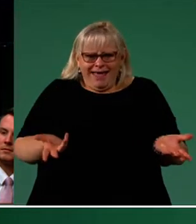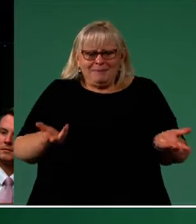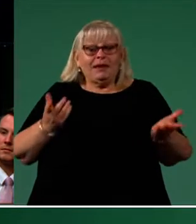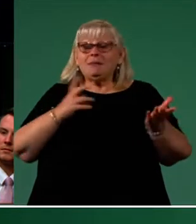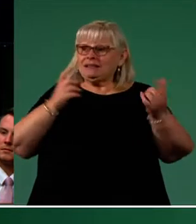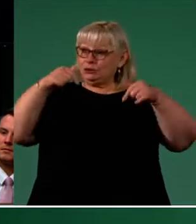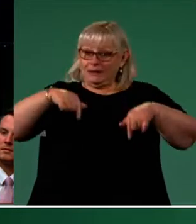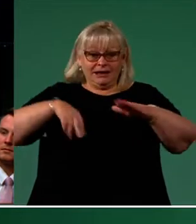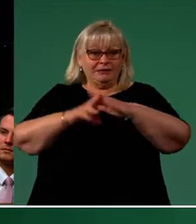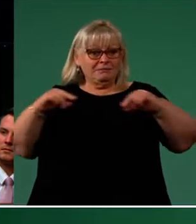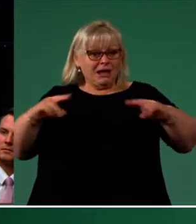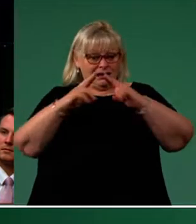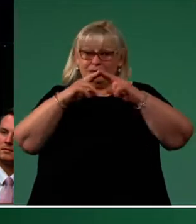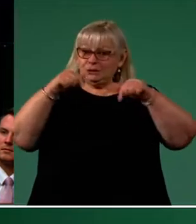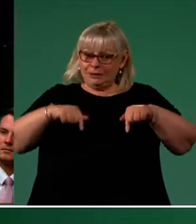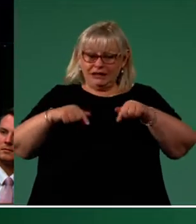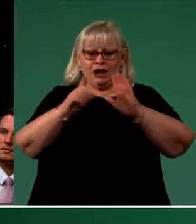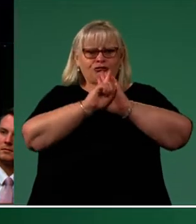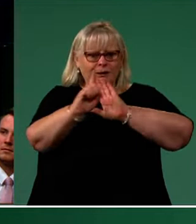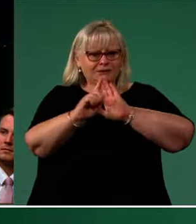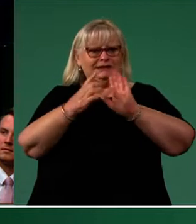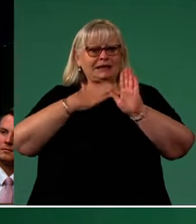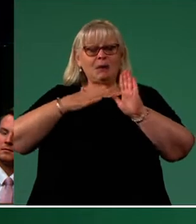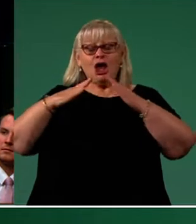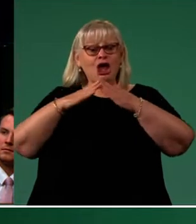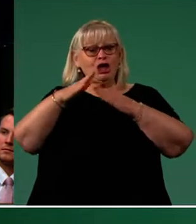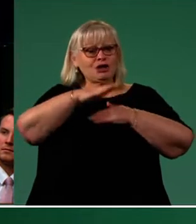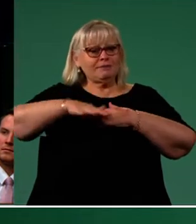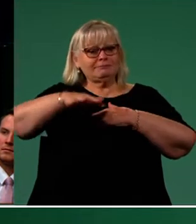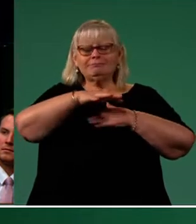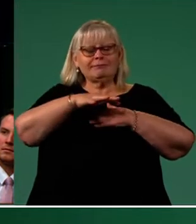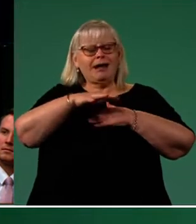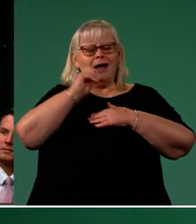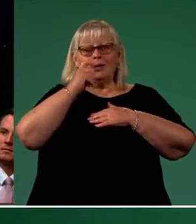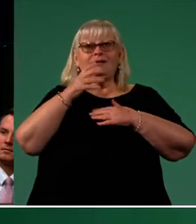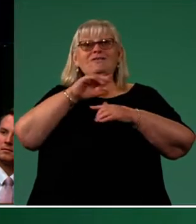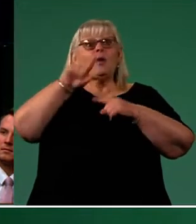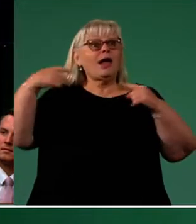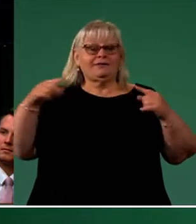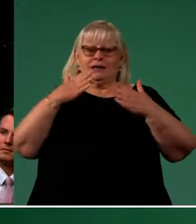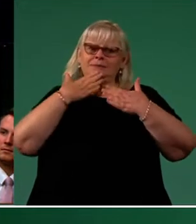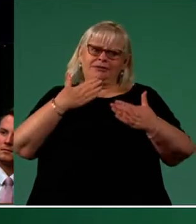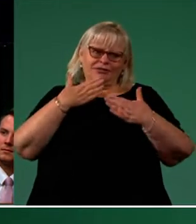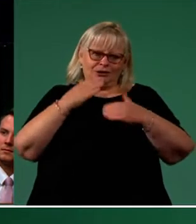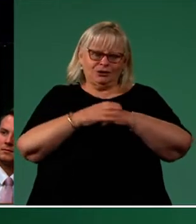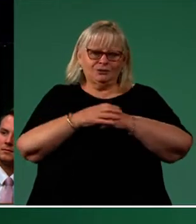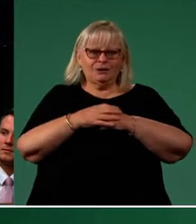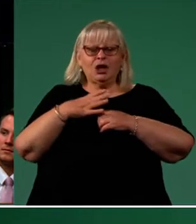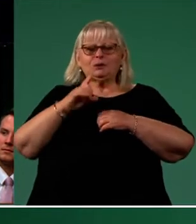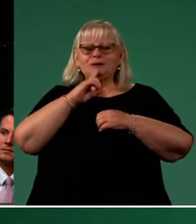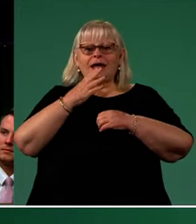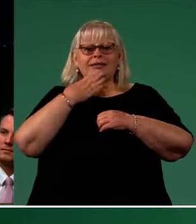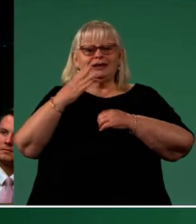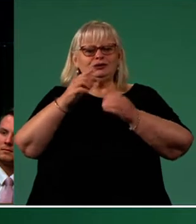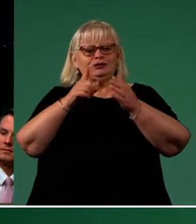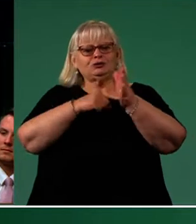here in this place representing my home is something that I'll forever be thankful for. Special thanks to my predecessor John